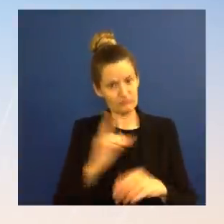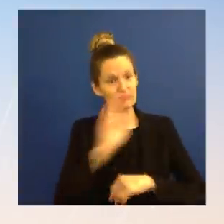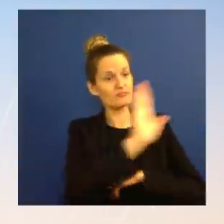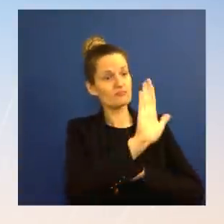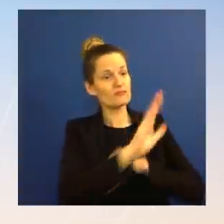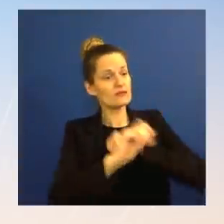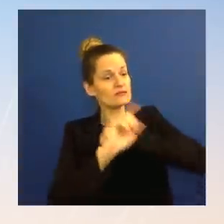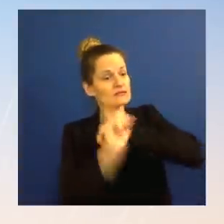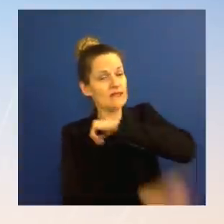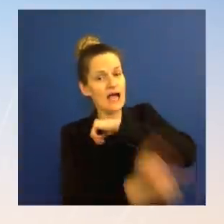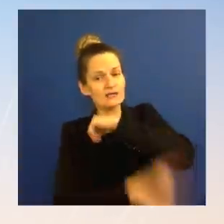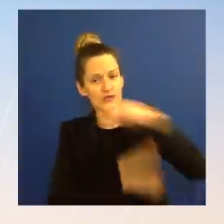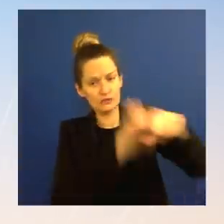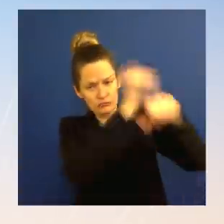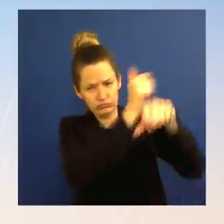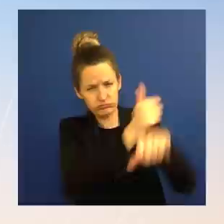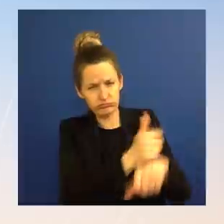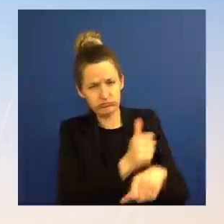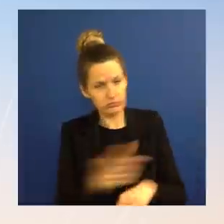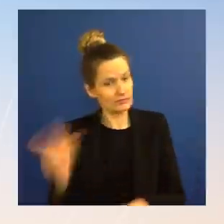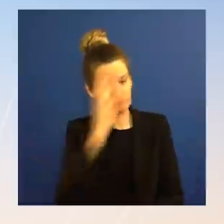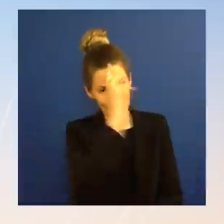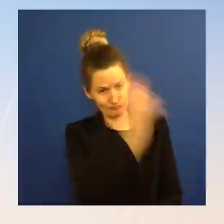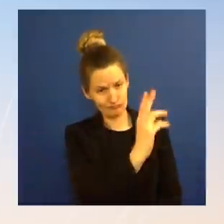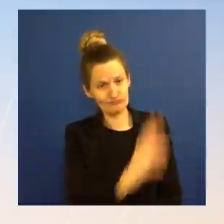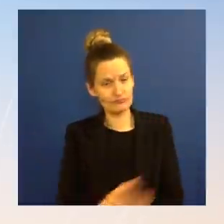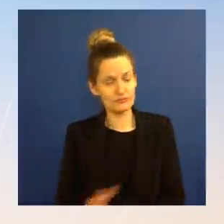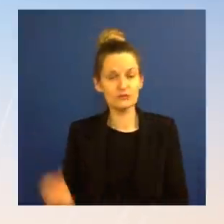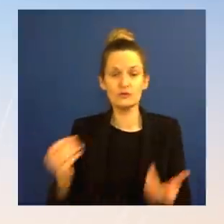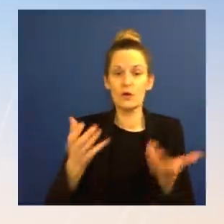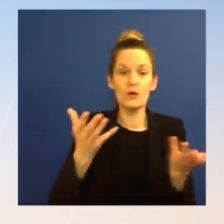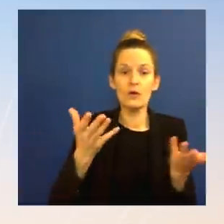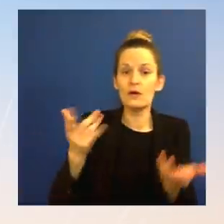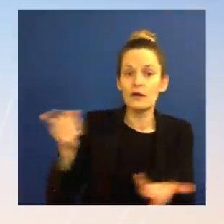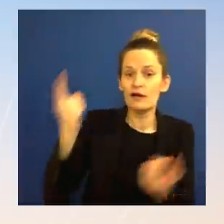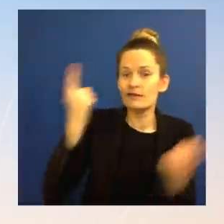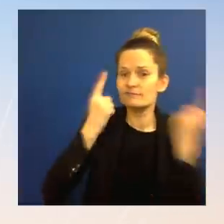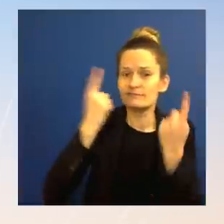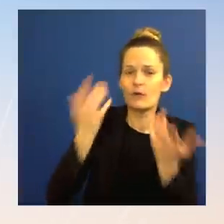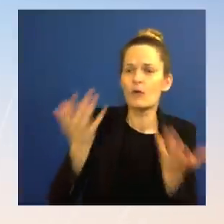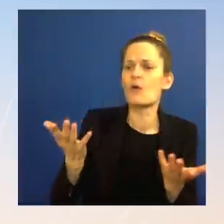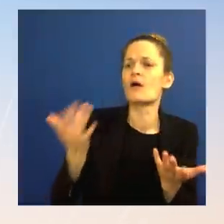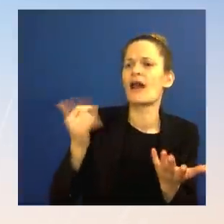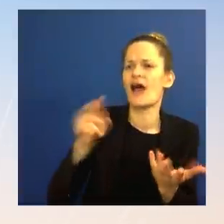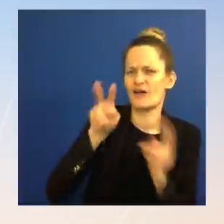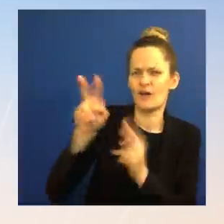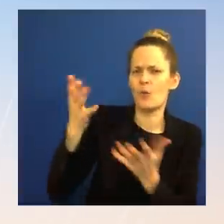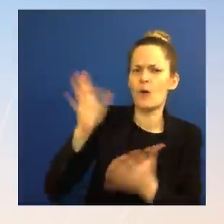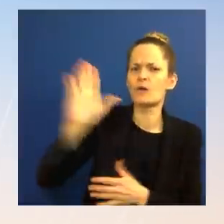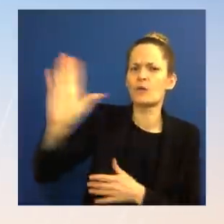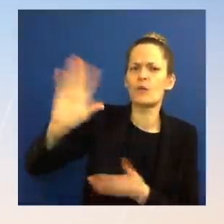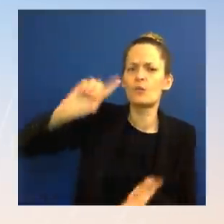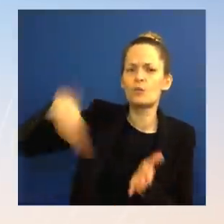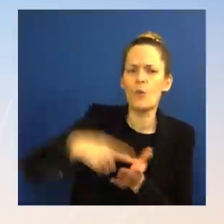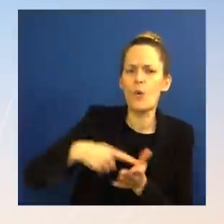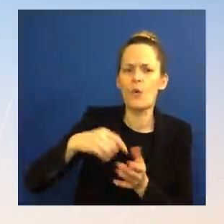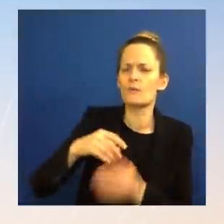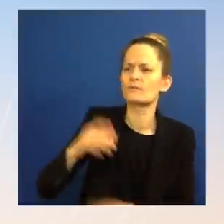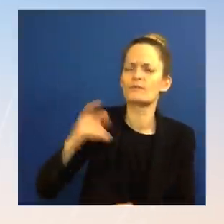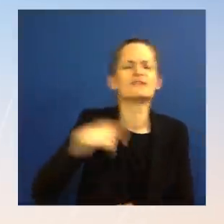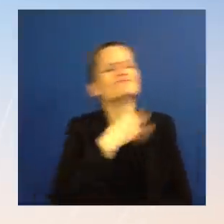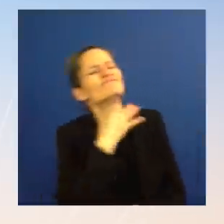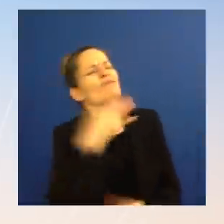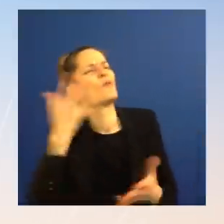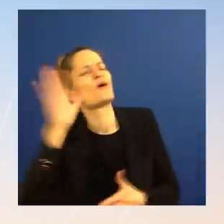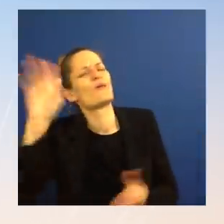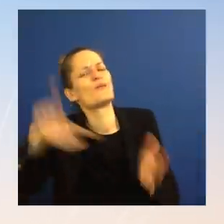place they want to — what role they want to play in history as we all look back. Okay, let me go to the front. Go ahead. The Thank you. A couple questions on the future leadership